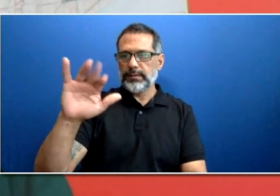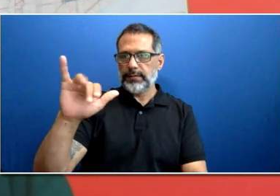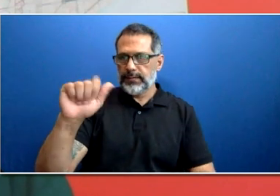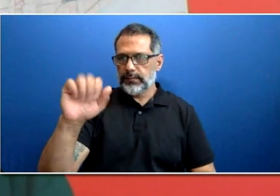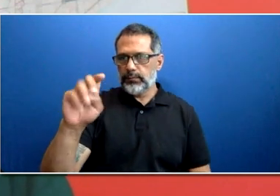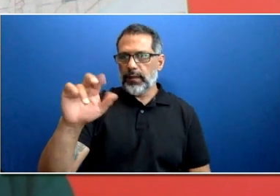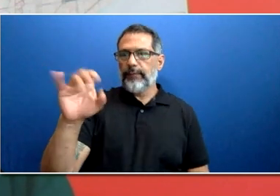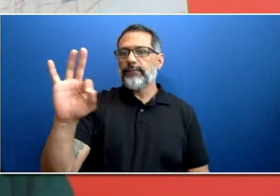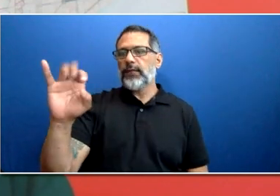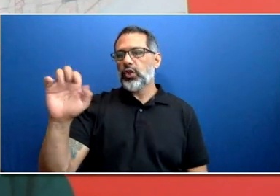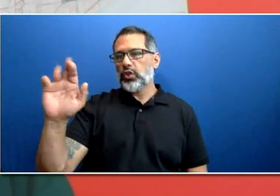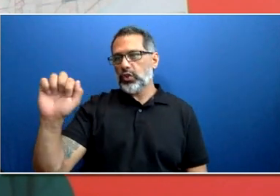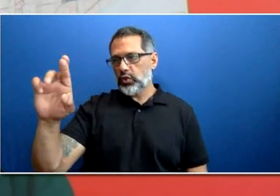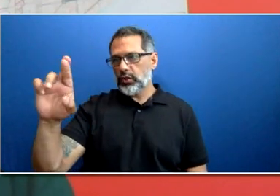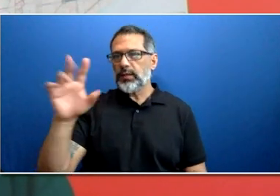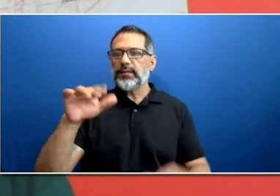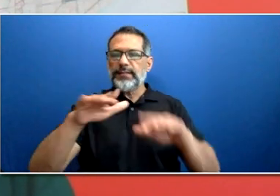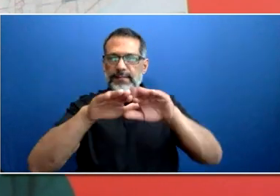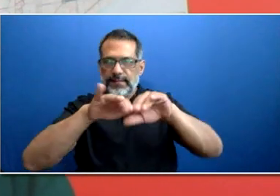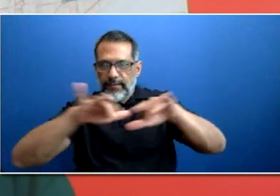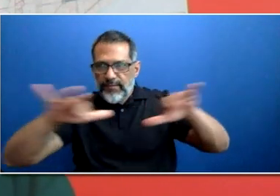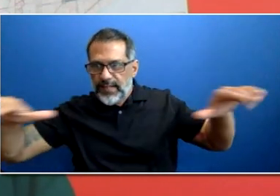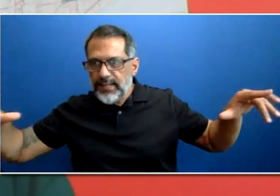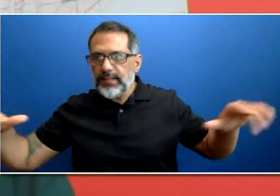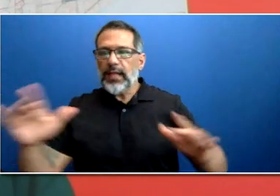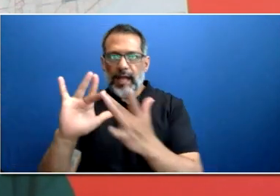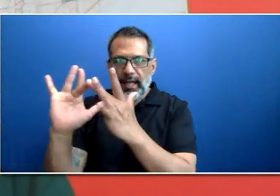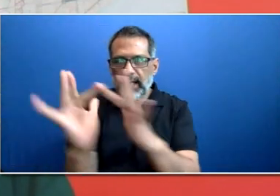diversity at the TTC. Marika?